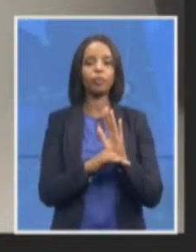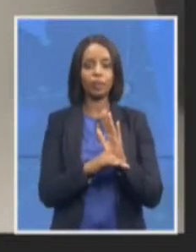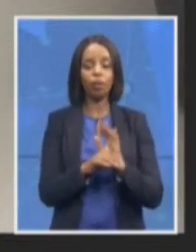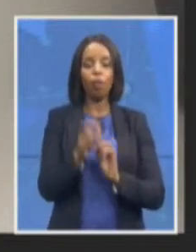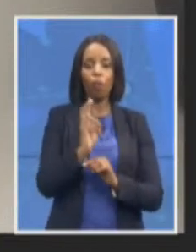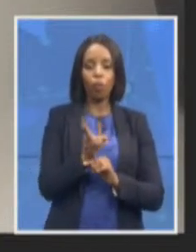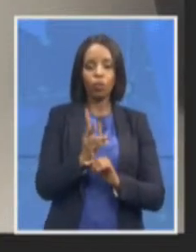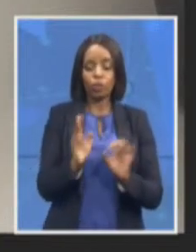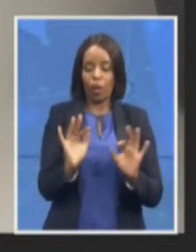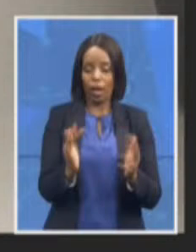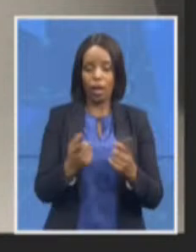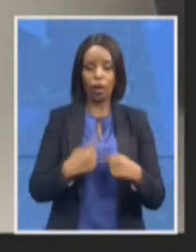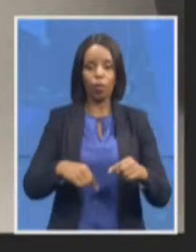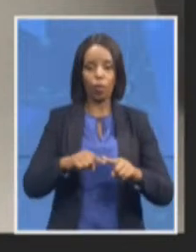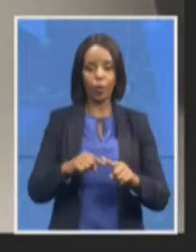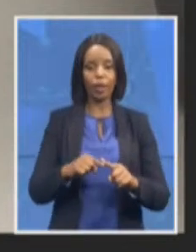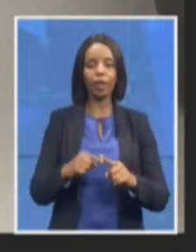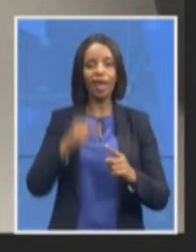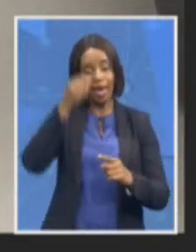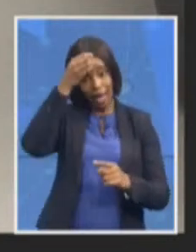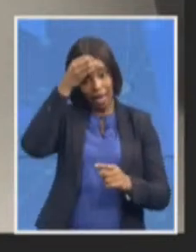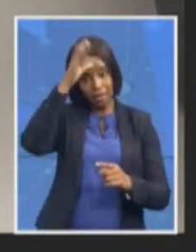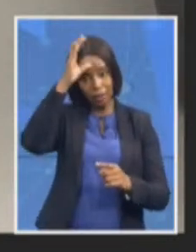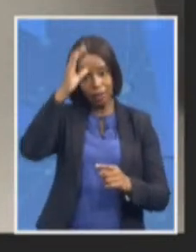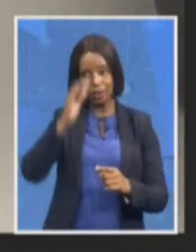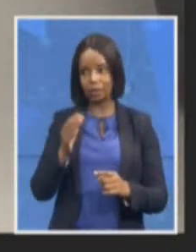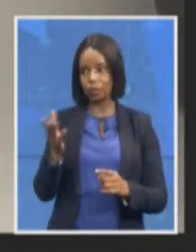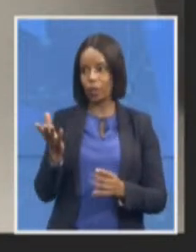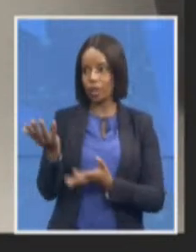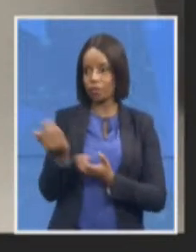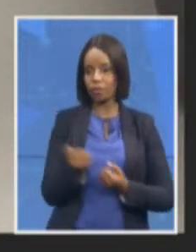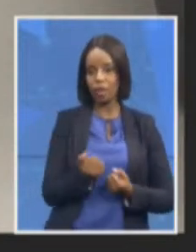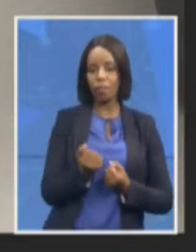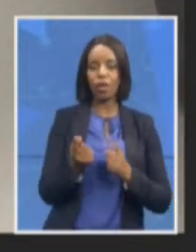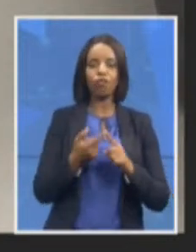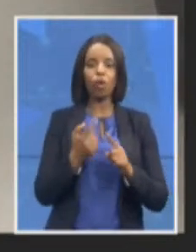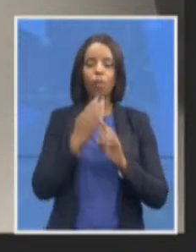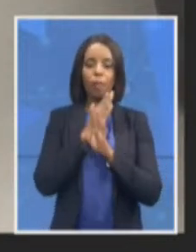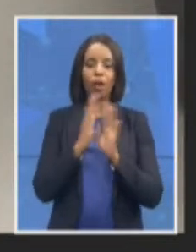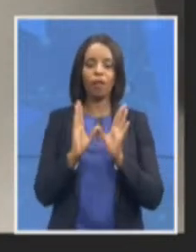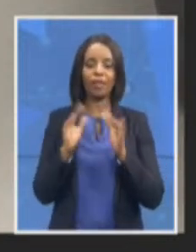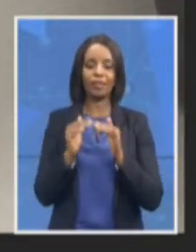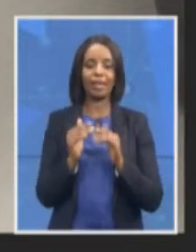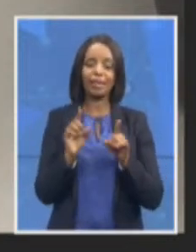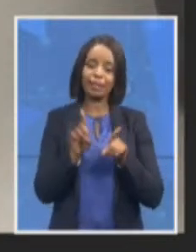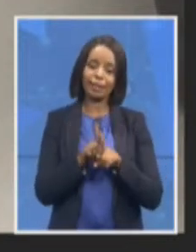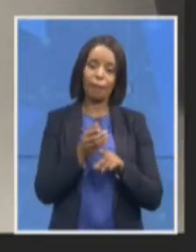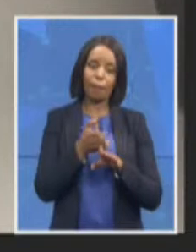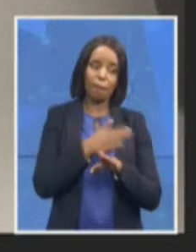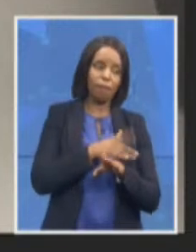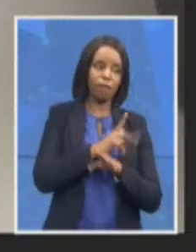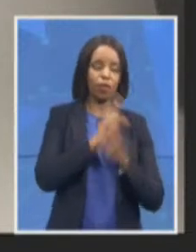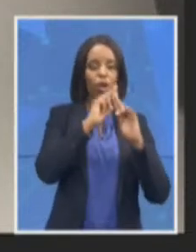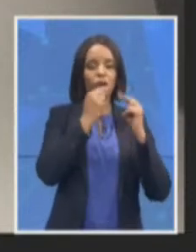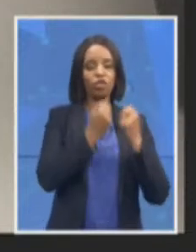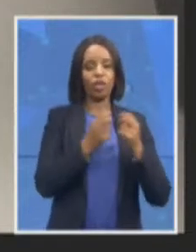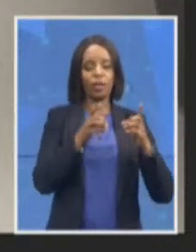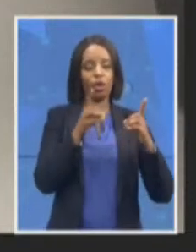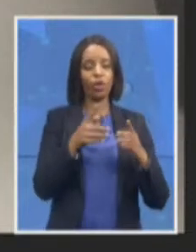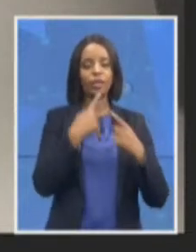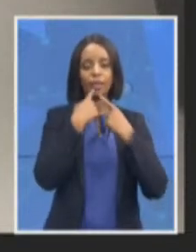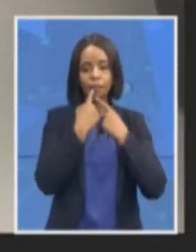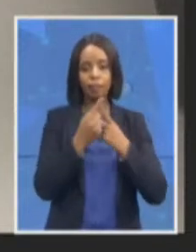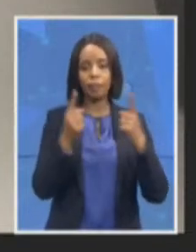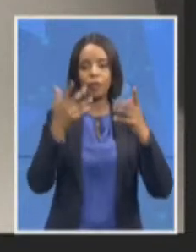private sector from the bar as the national director has just mentioned so these are all key aspects of the the